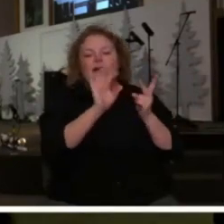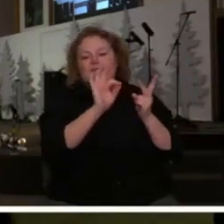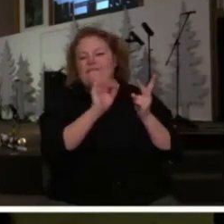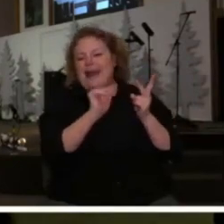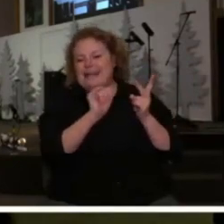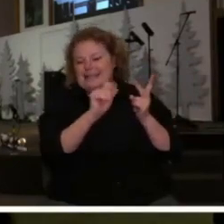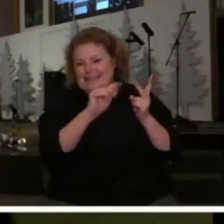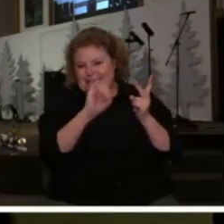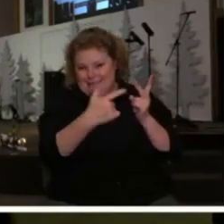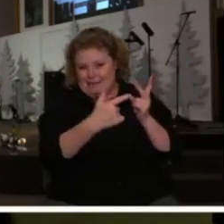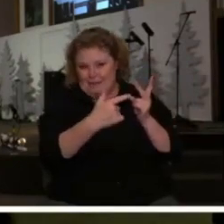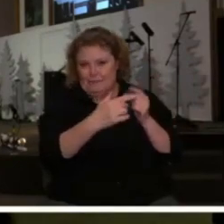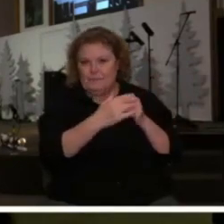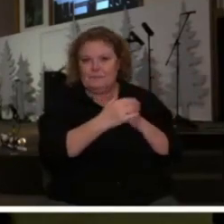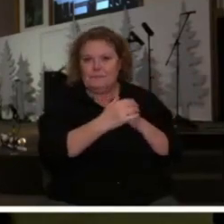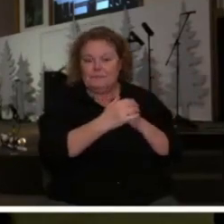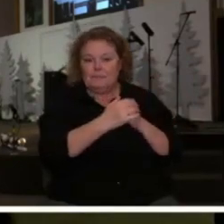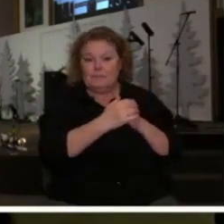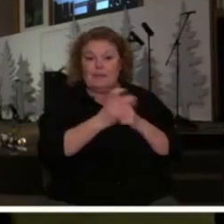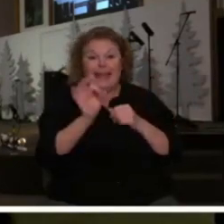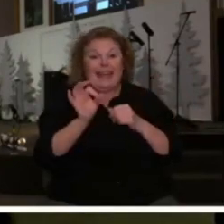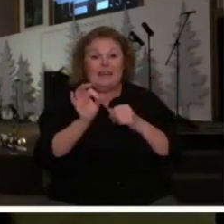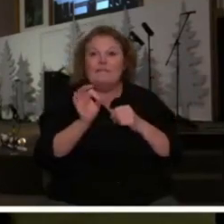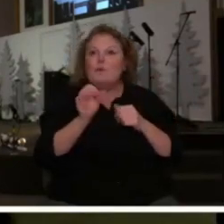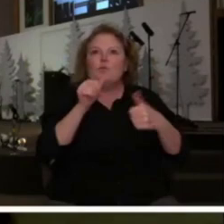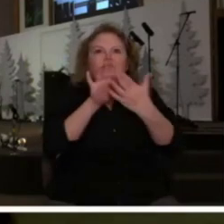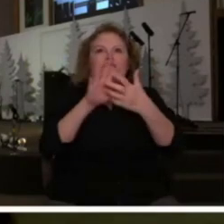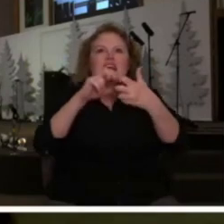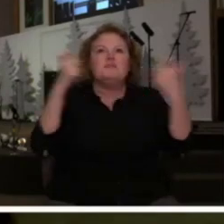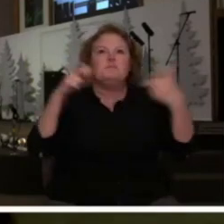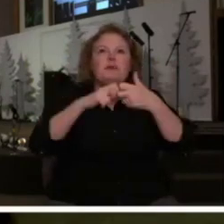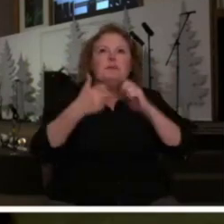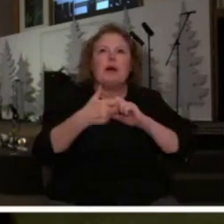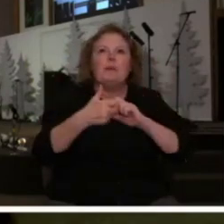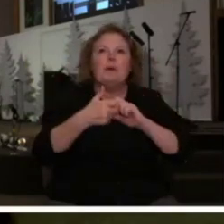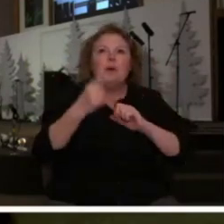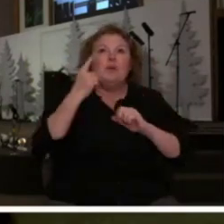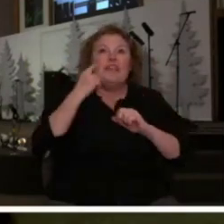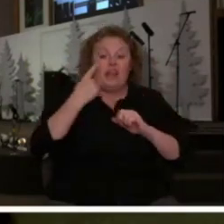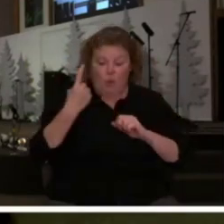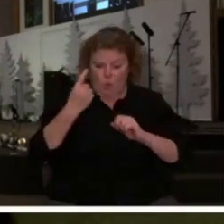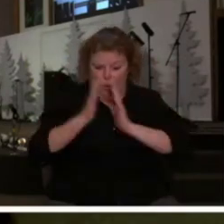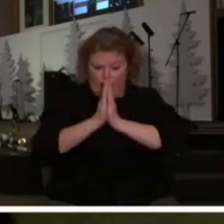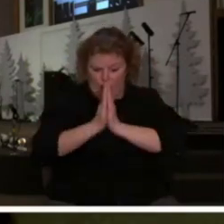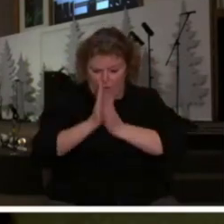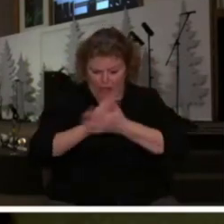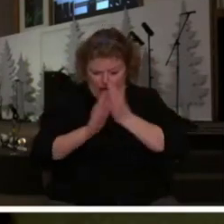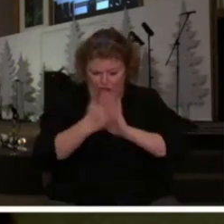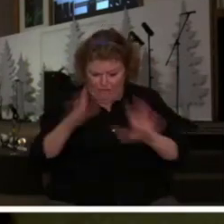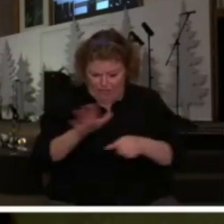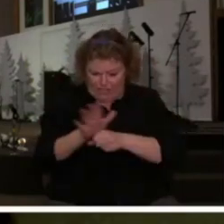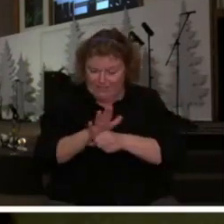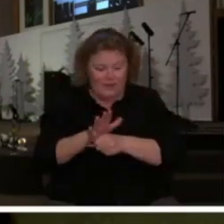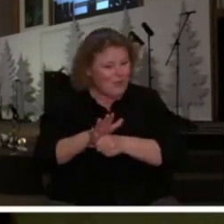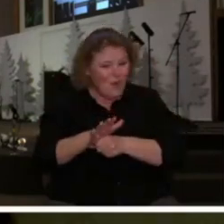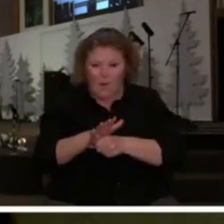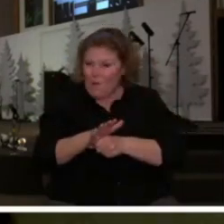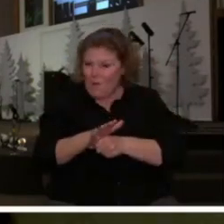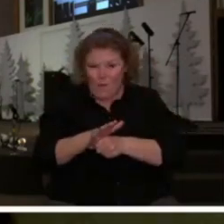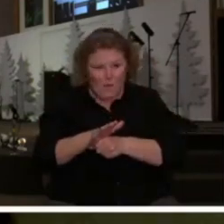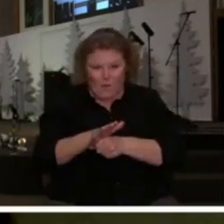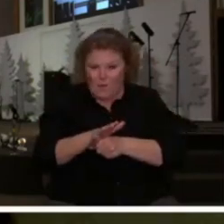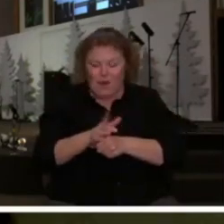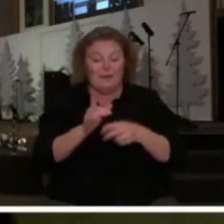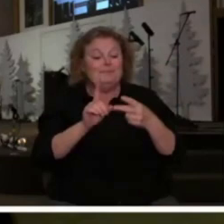that a little prayer life is not going to be enough and then he goes on to say not only is there a